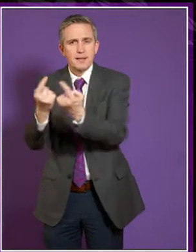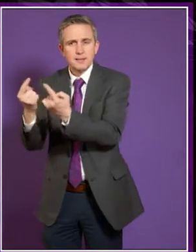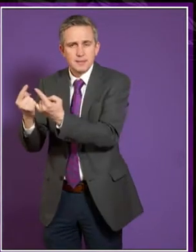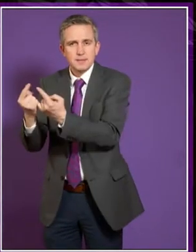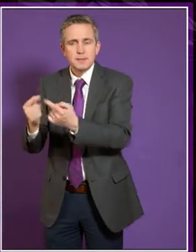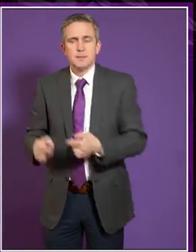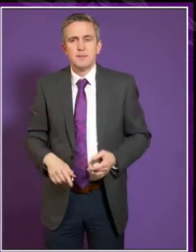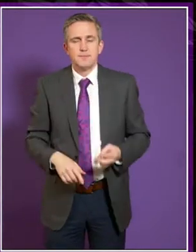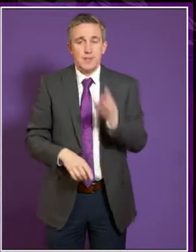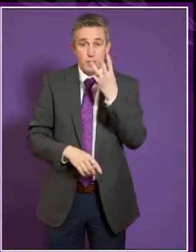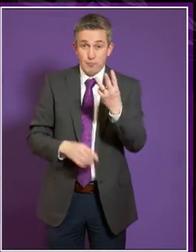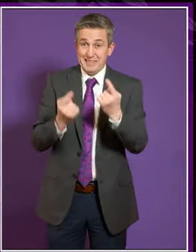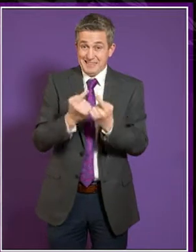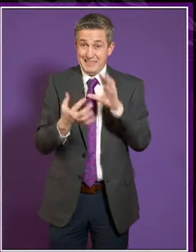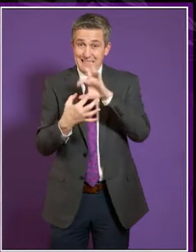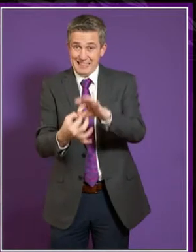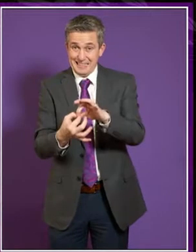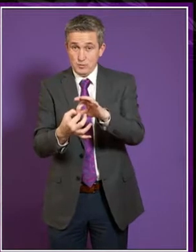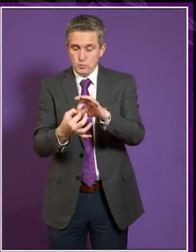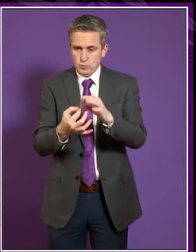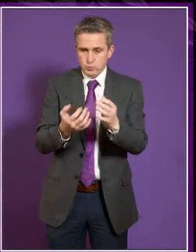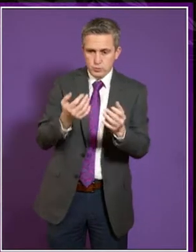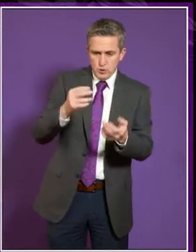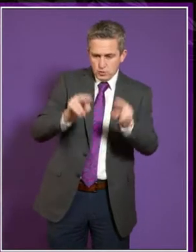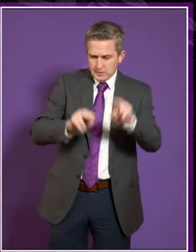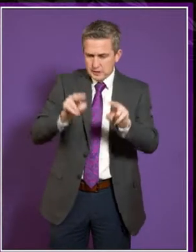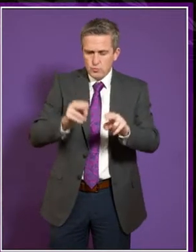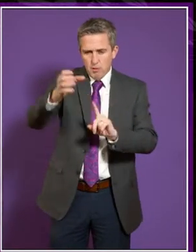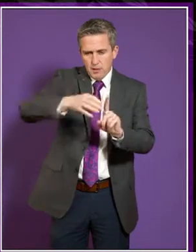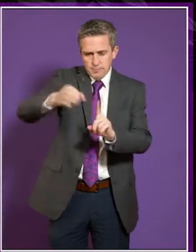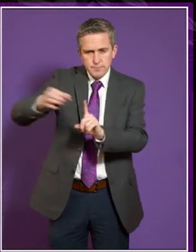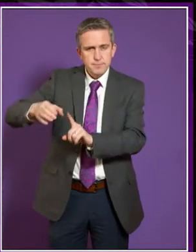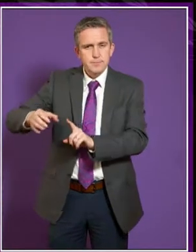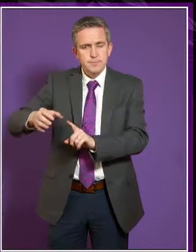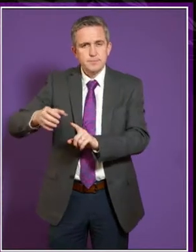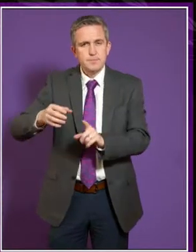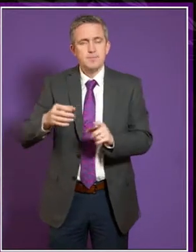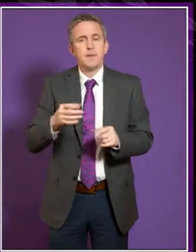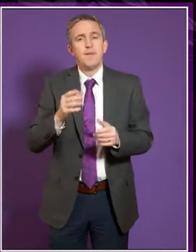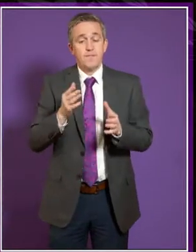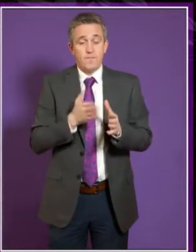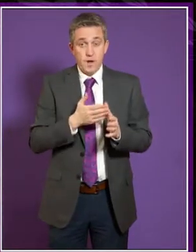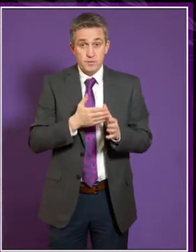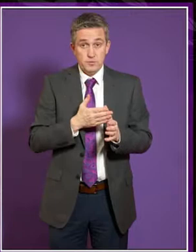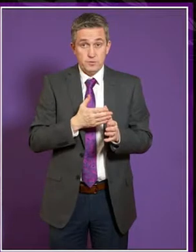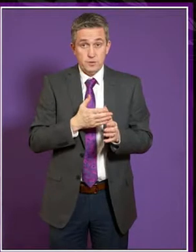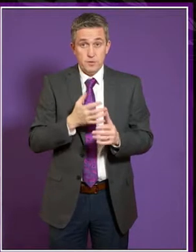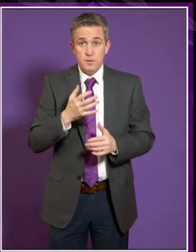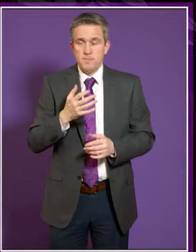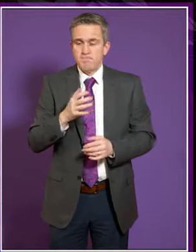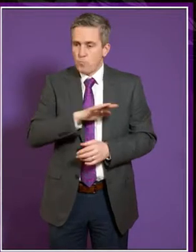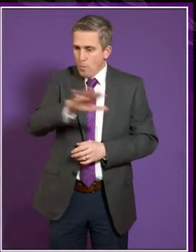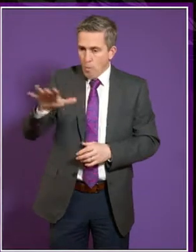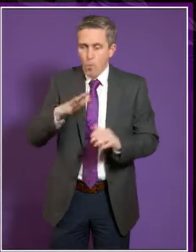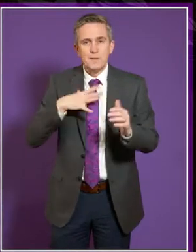three points about contextualised admissions. First, I think there should be fairly common agreement